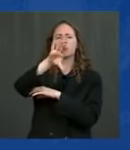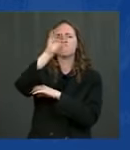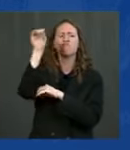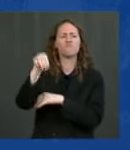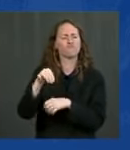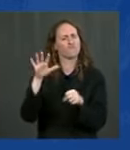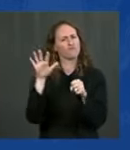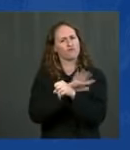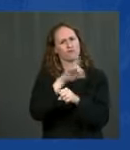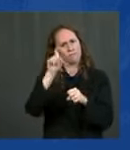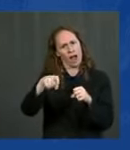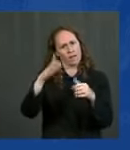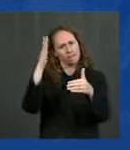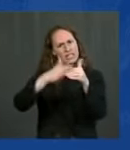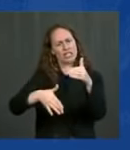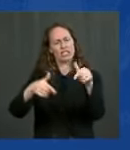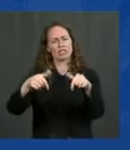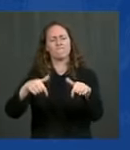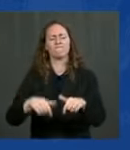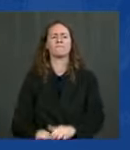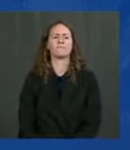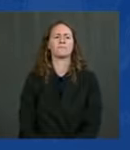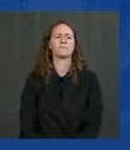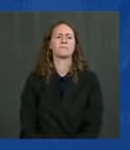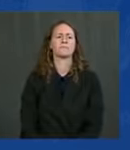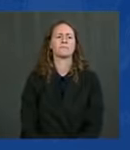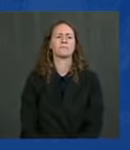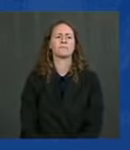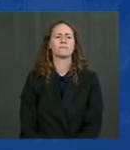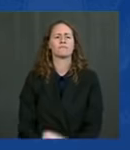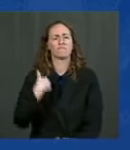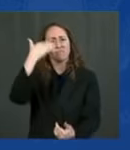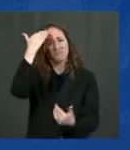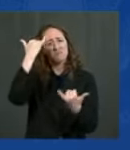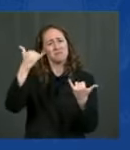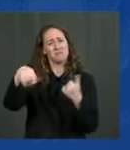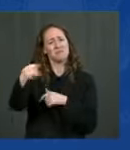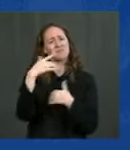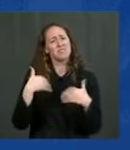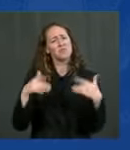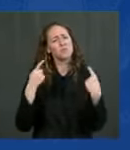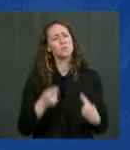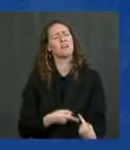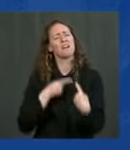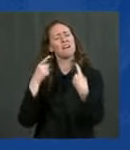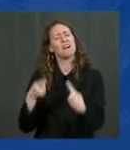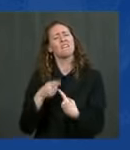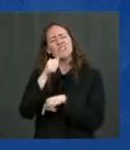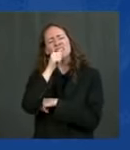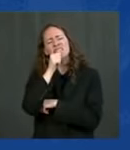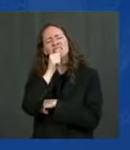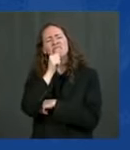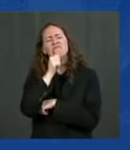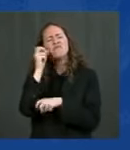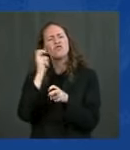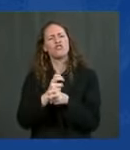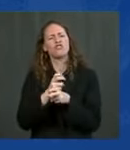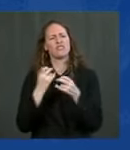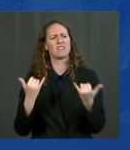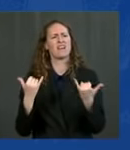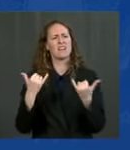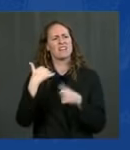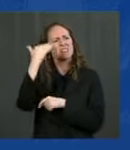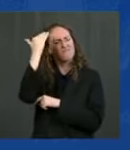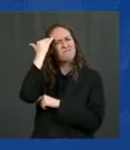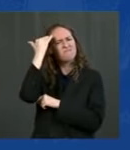I know you're hurting I know you're hurting folks in Lake Charles who I visited earlier this